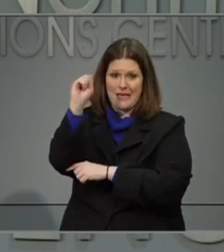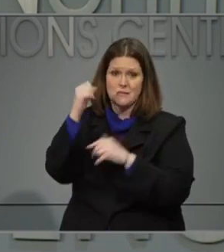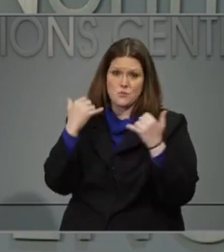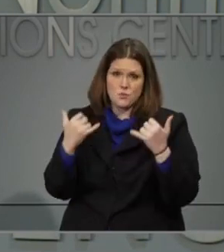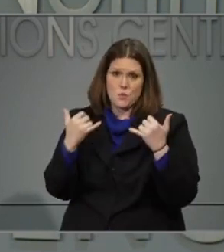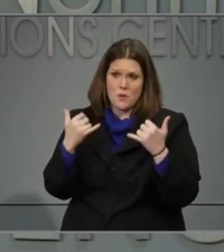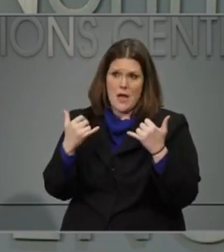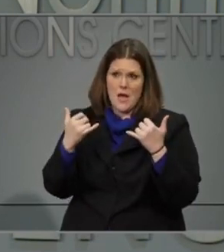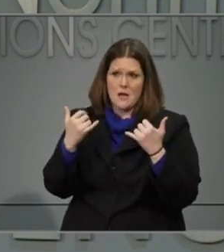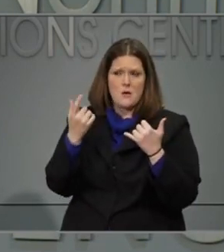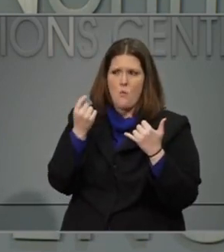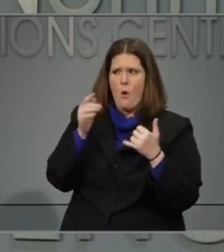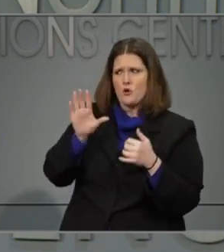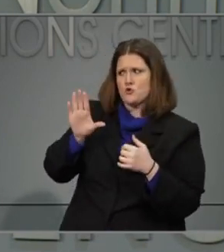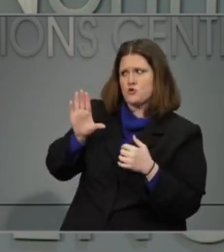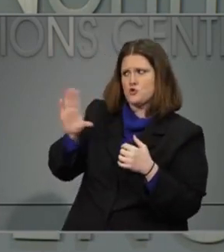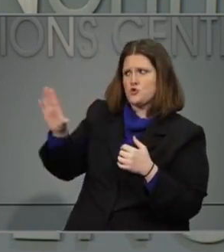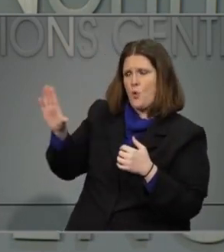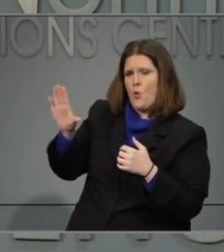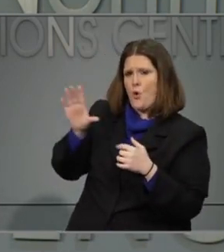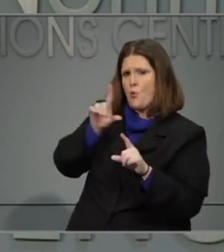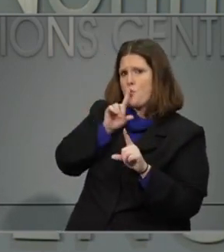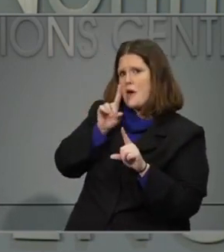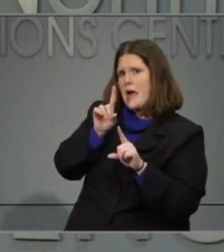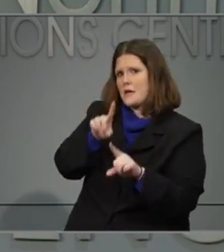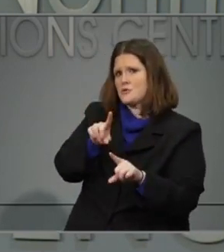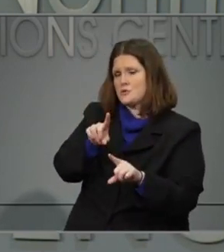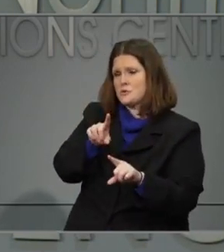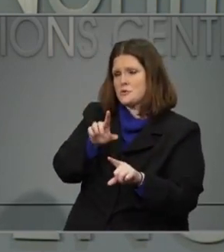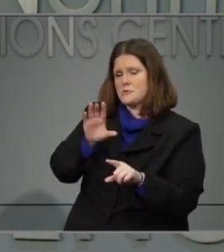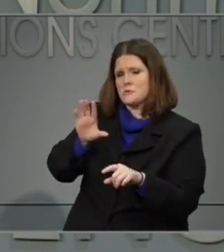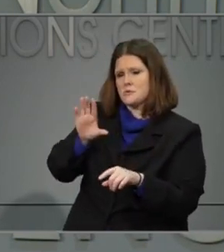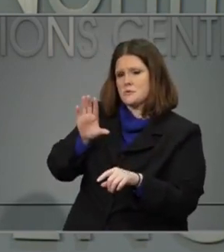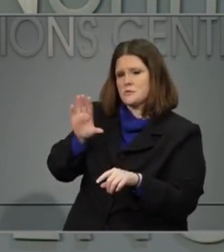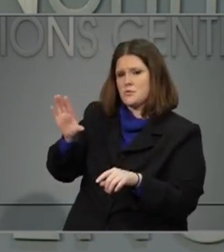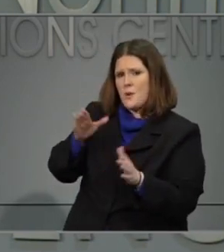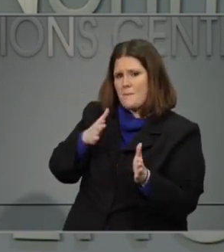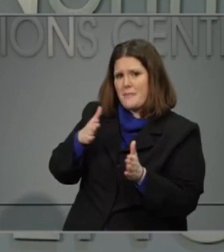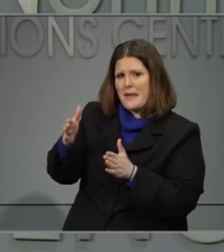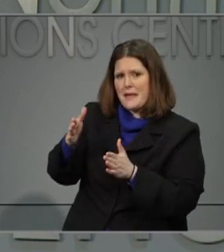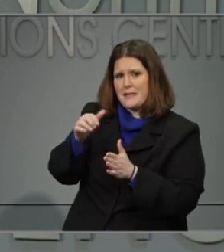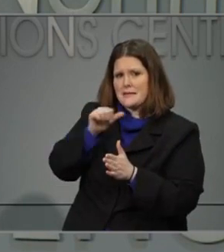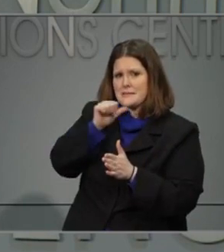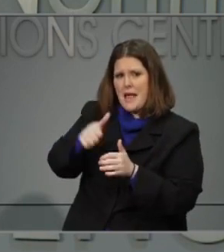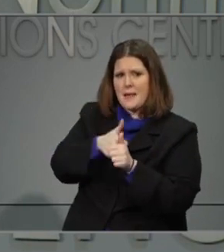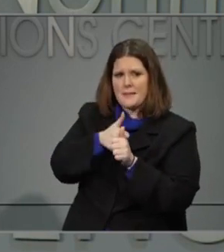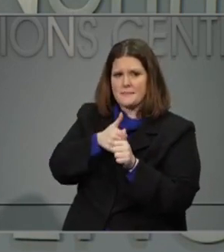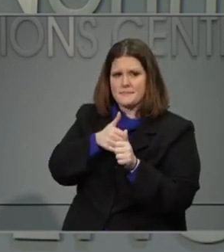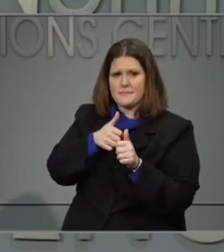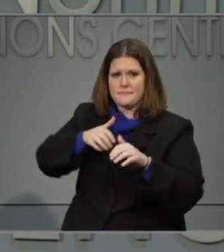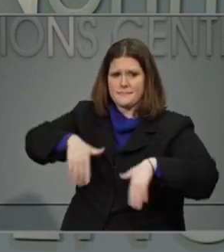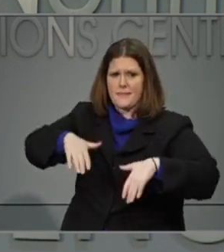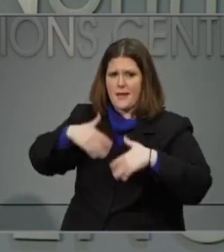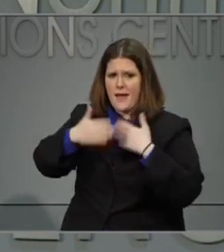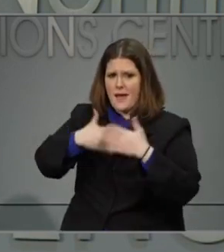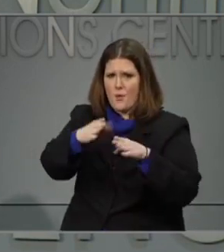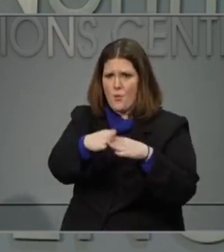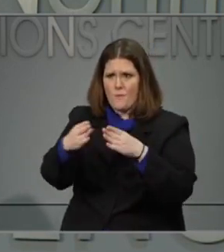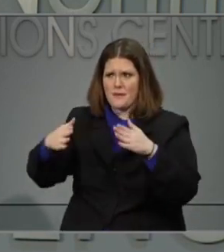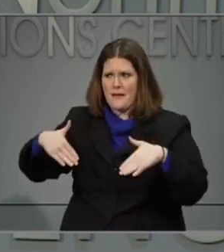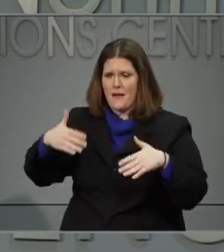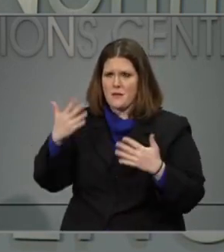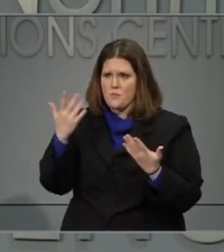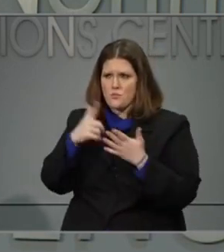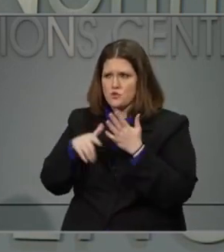What's your reaction to their notion that your reopening plan isn't moving fast enough? Thank you. I understand that